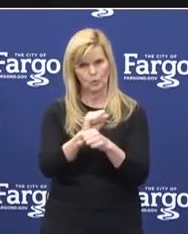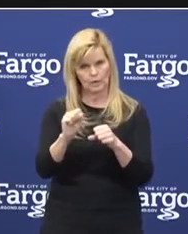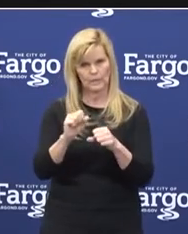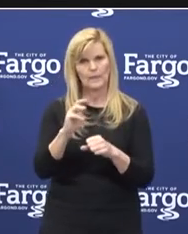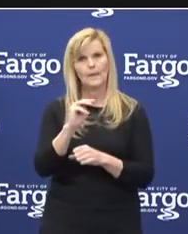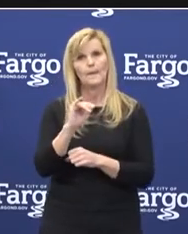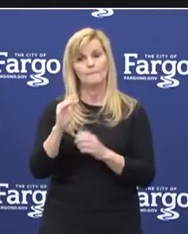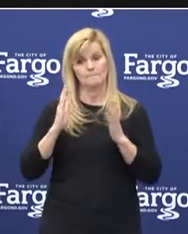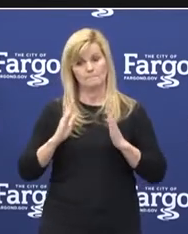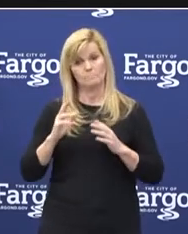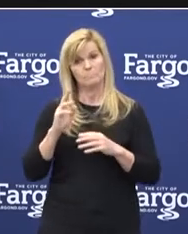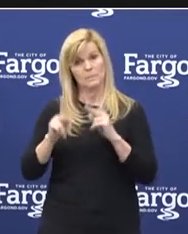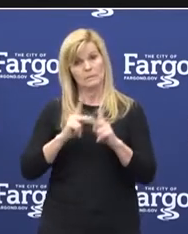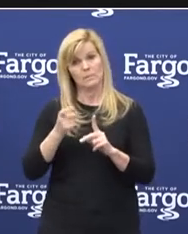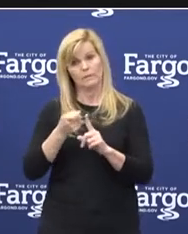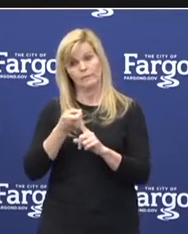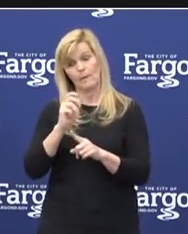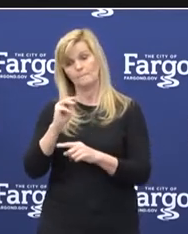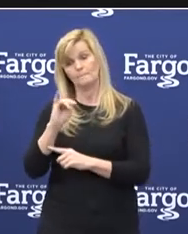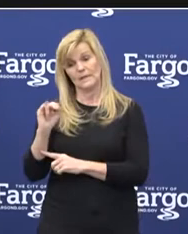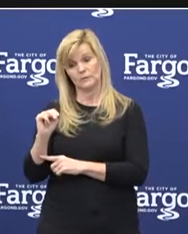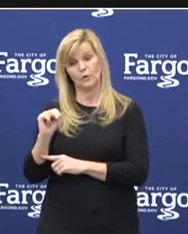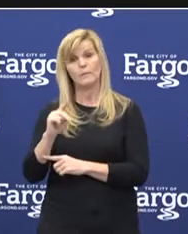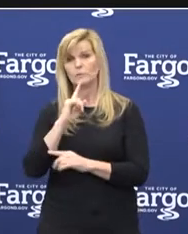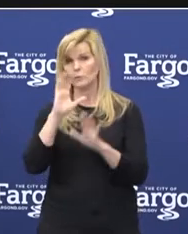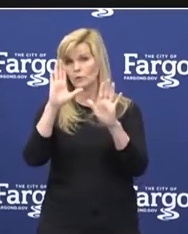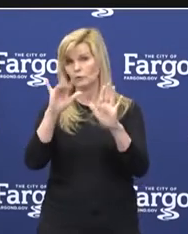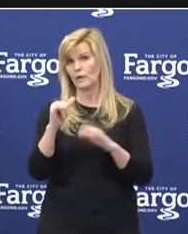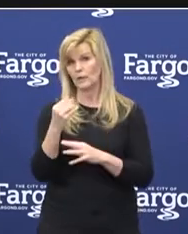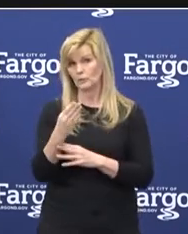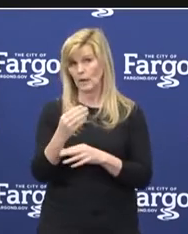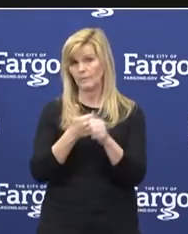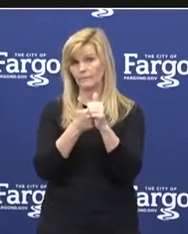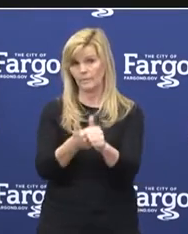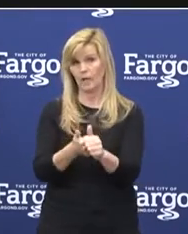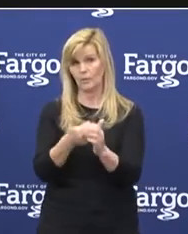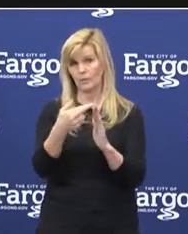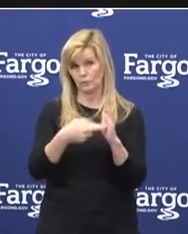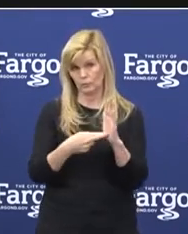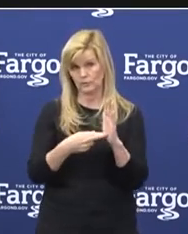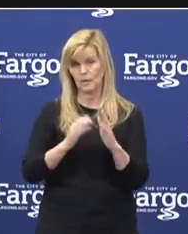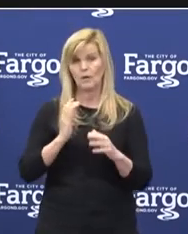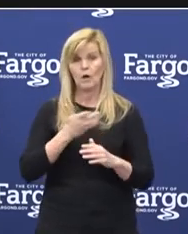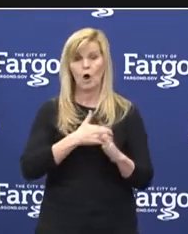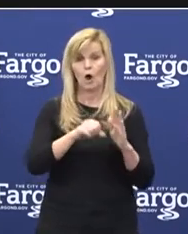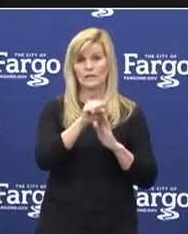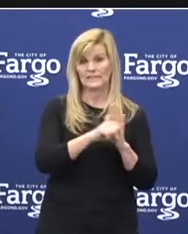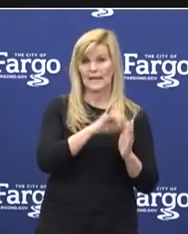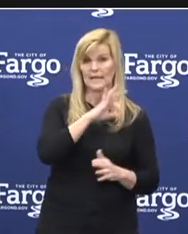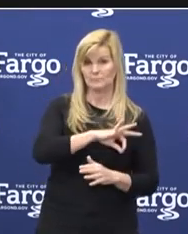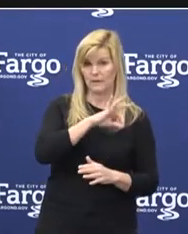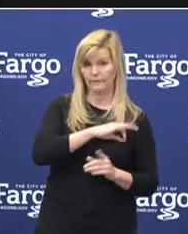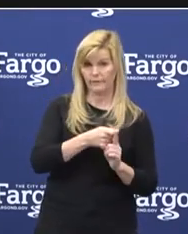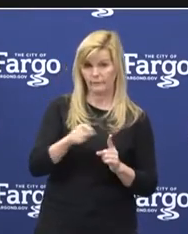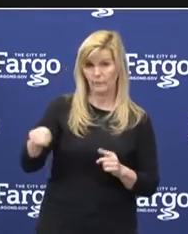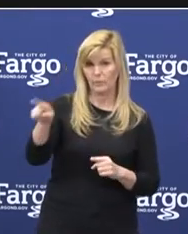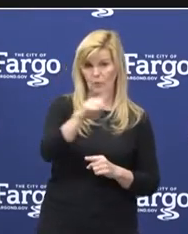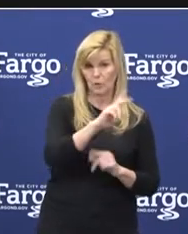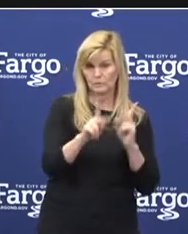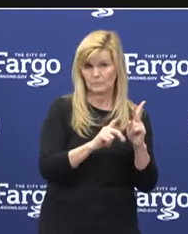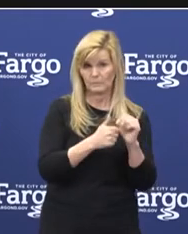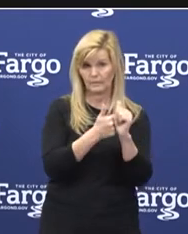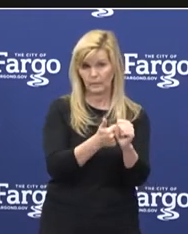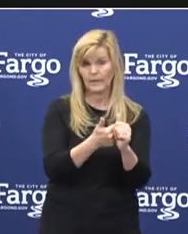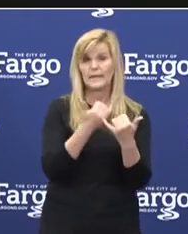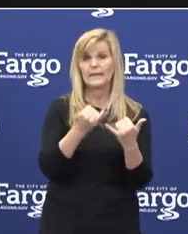Minnesotans have been doing a great job following guidelines. The state and our counties have benefited from everyone's response, and we are now able to